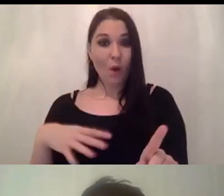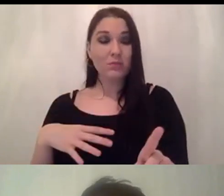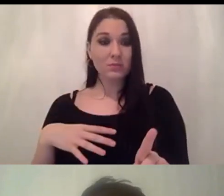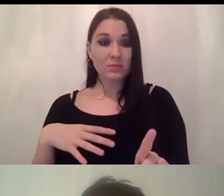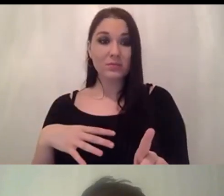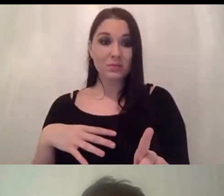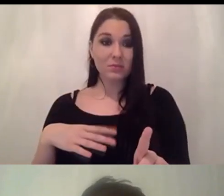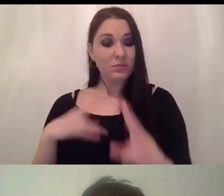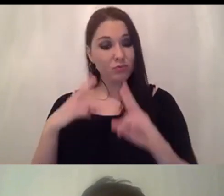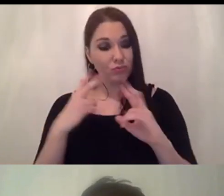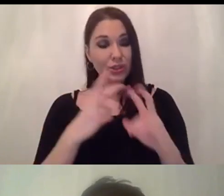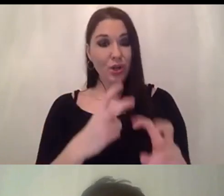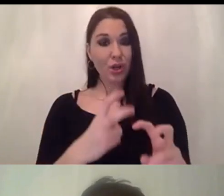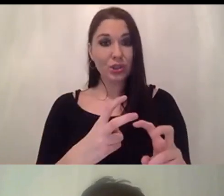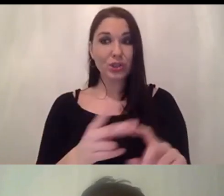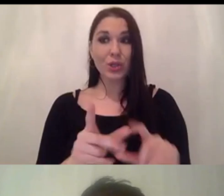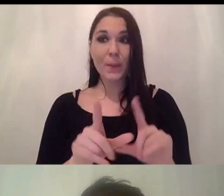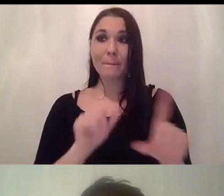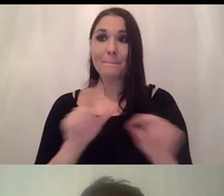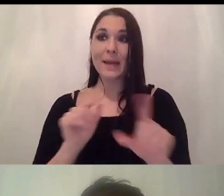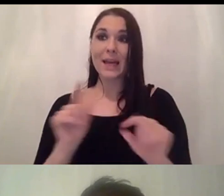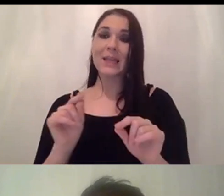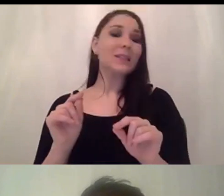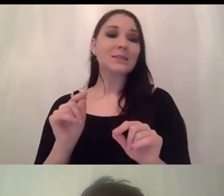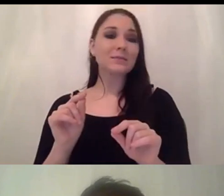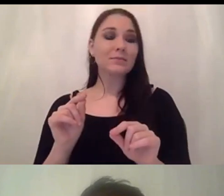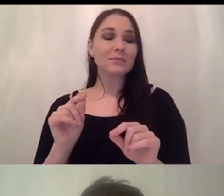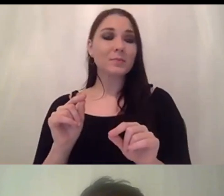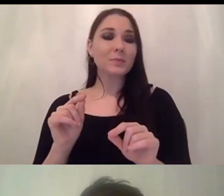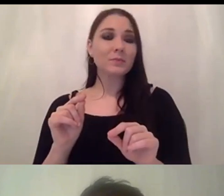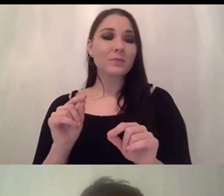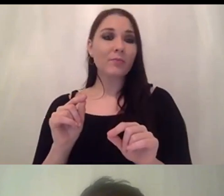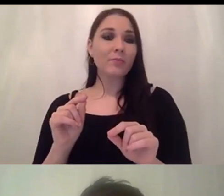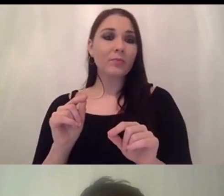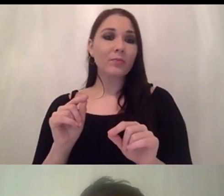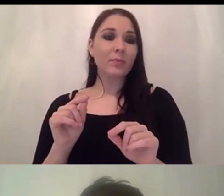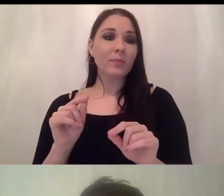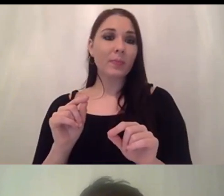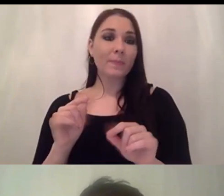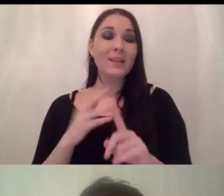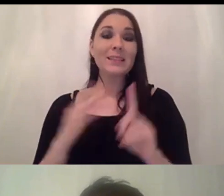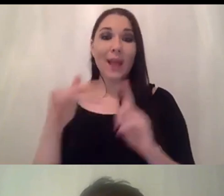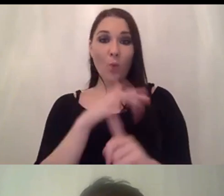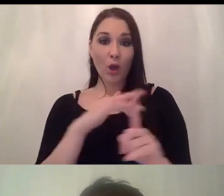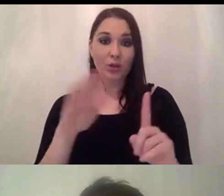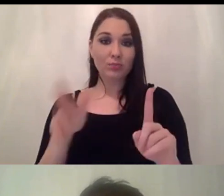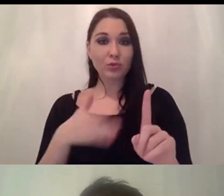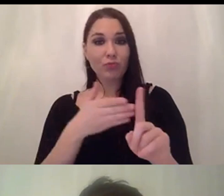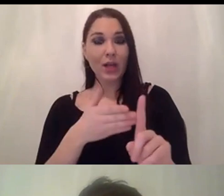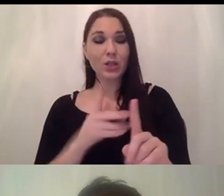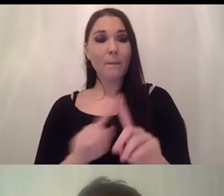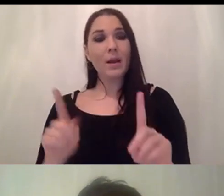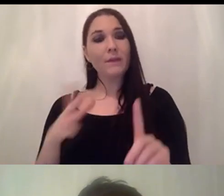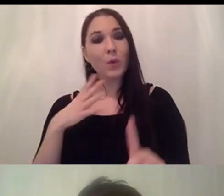direction then you probably pick the most cutting edge which currently probably is the neural network direction but if you do want to just